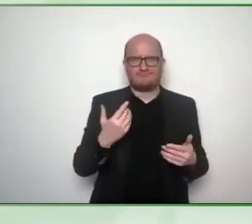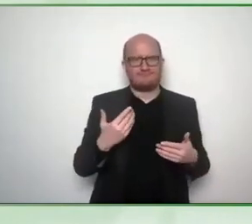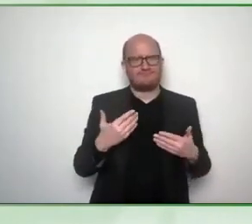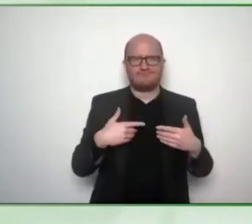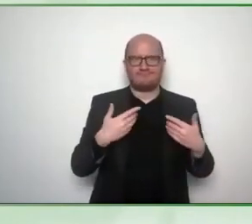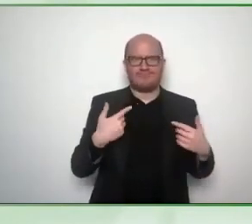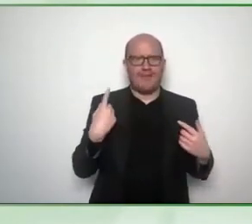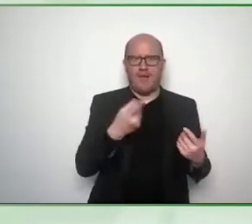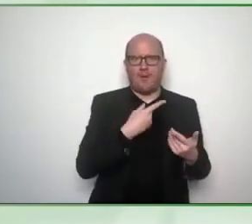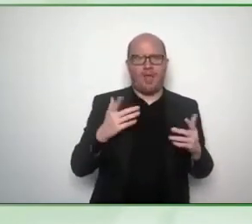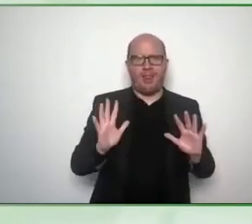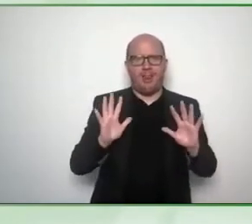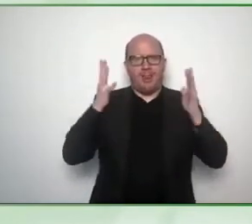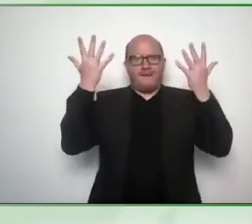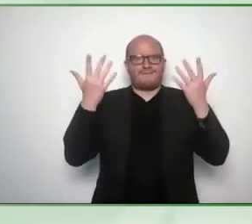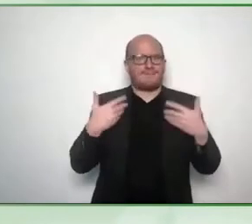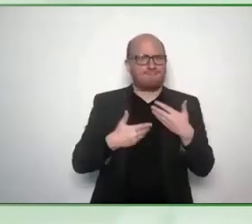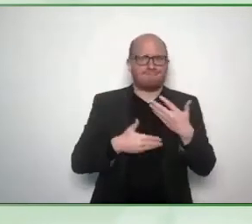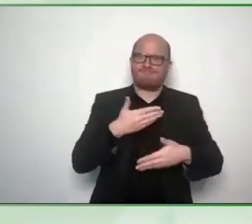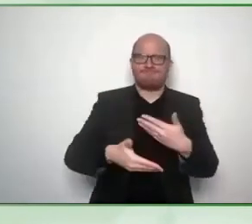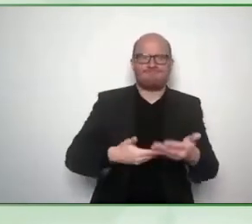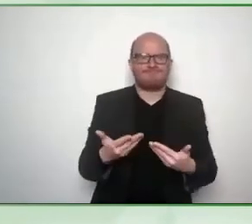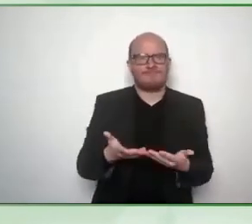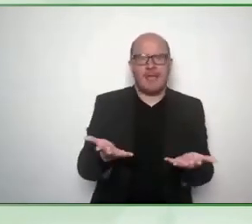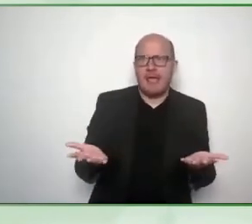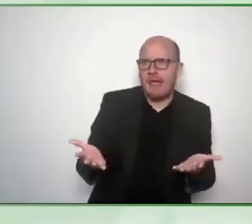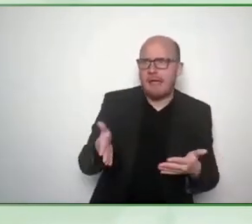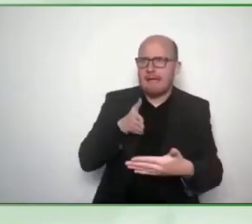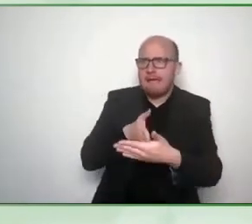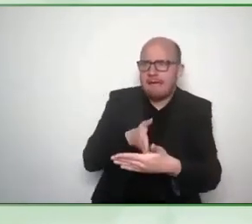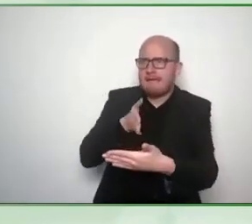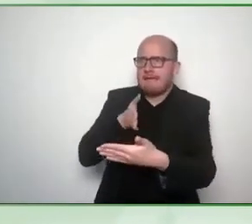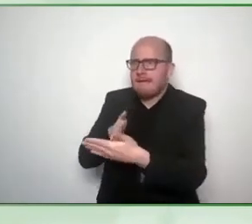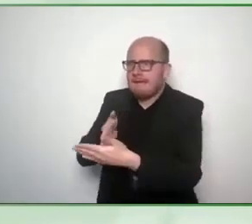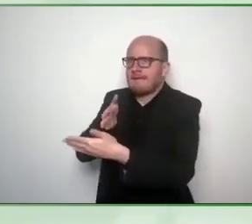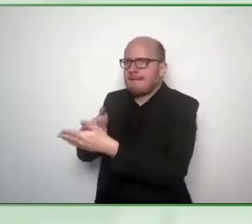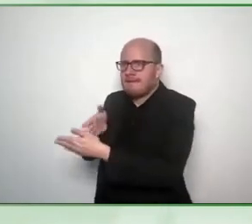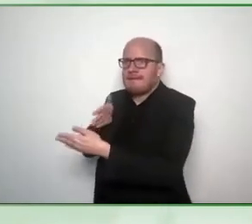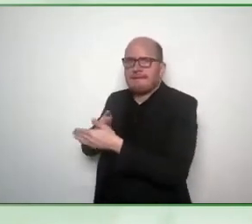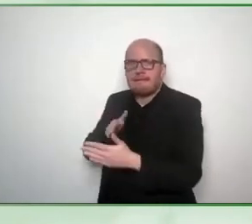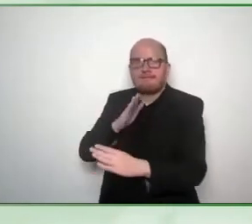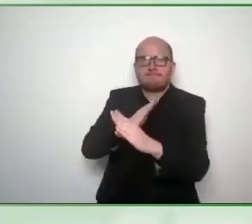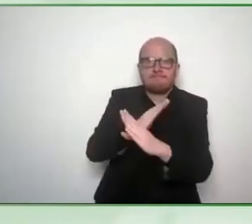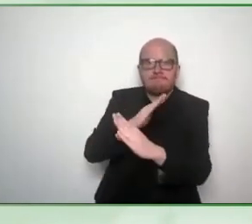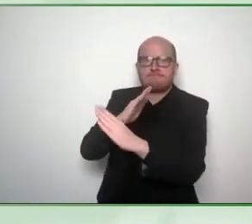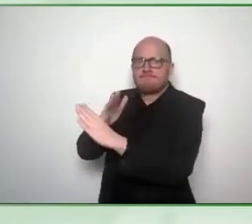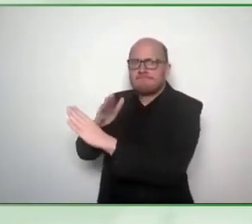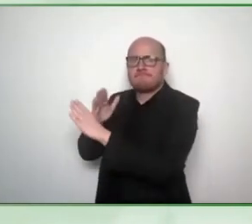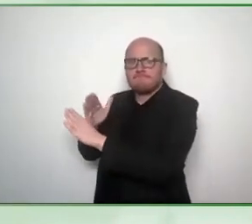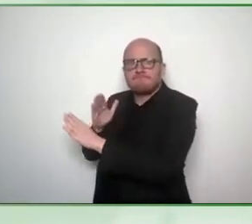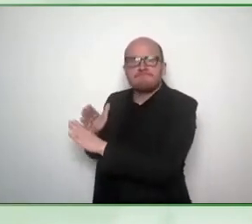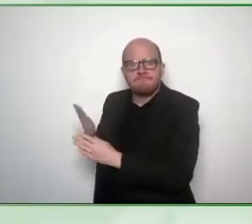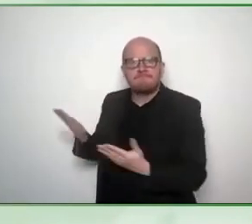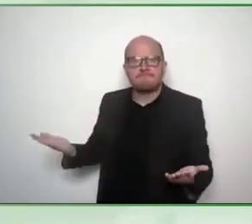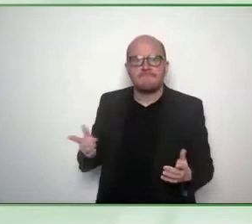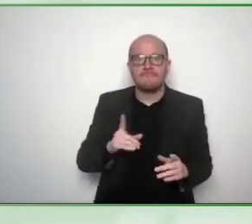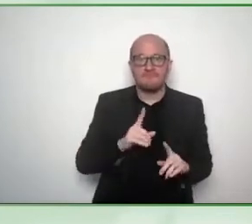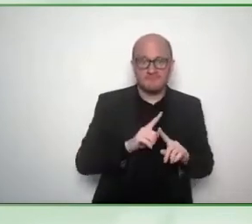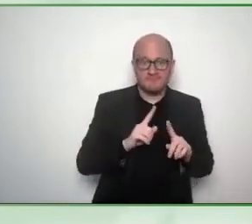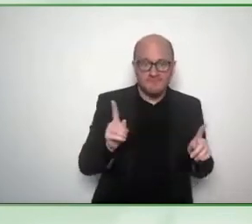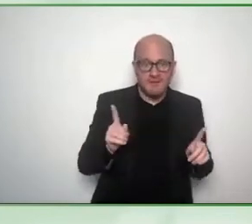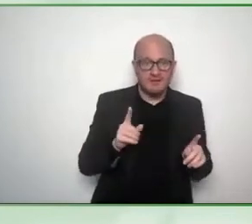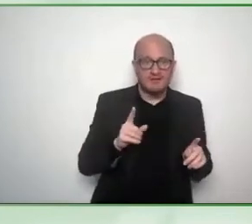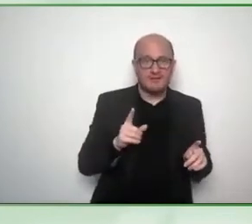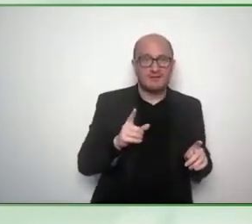agree and uh increase awareness also that this is beneficial for for everybody i mean this is